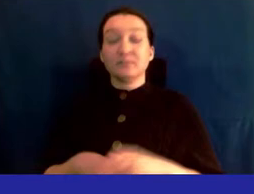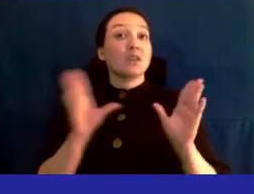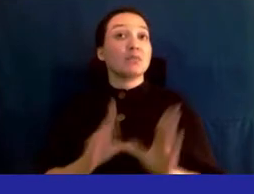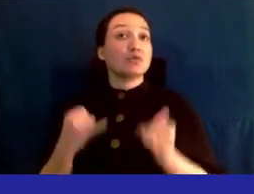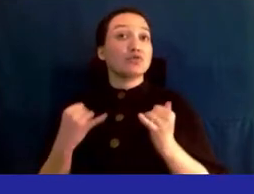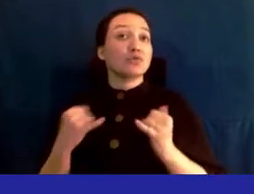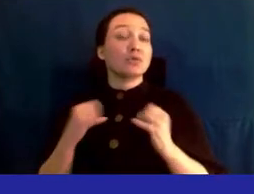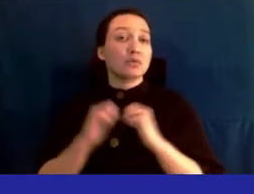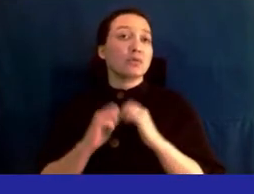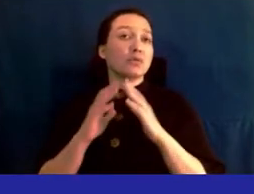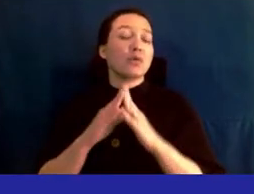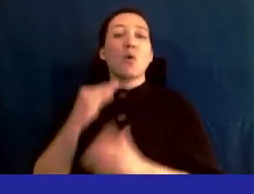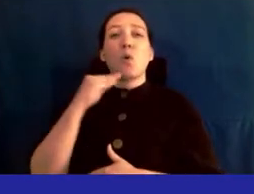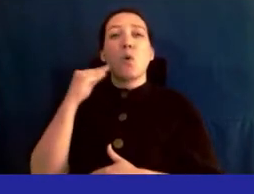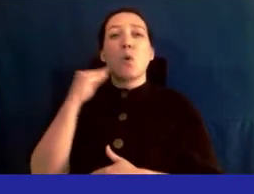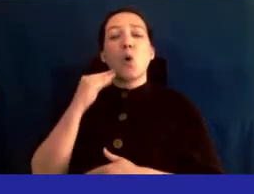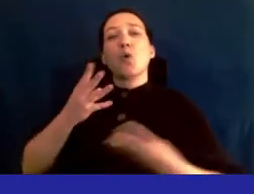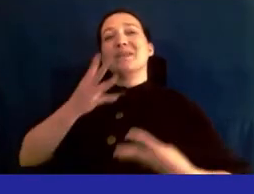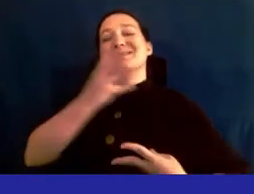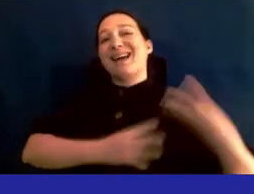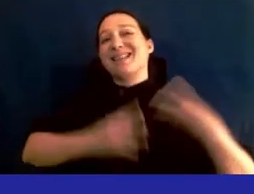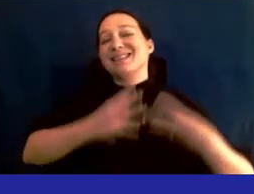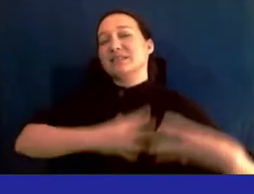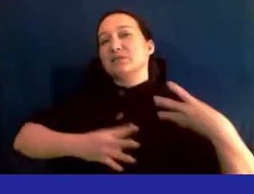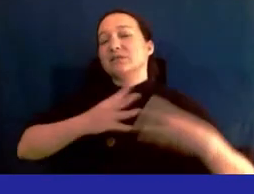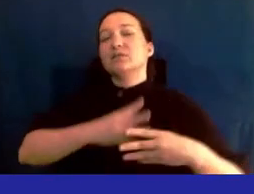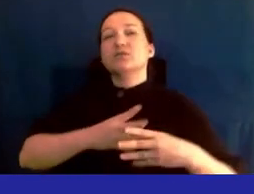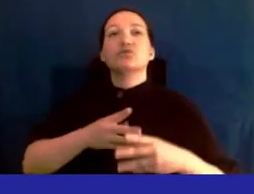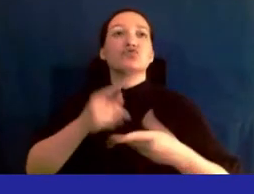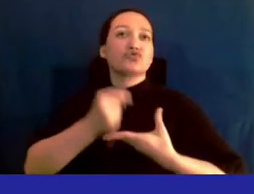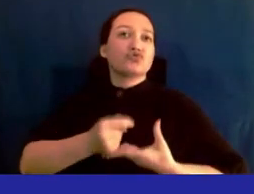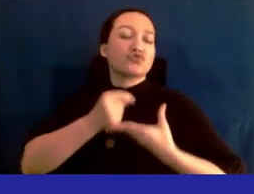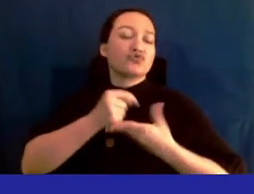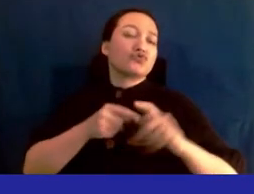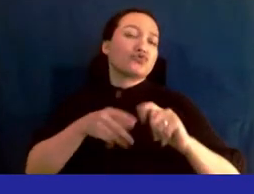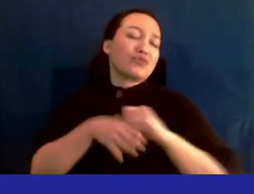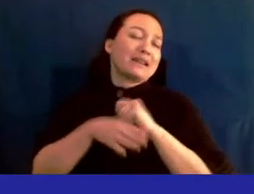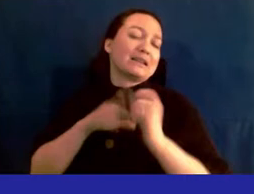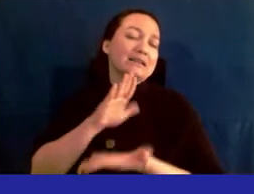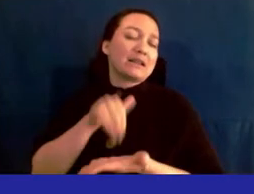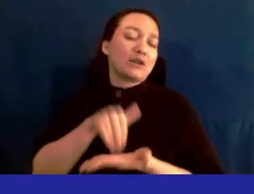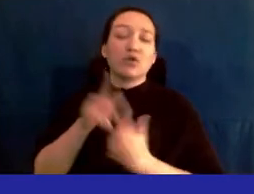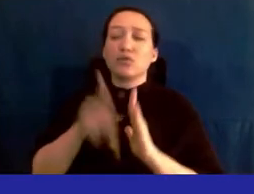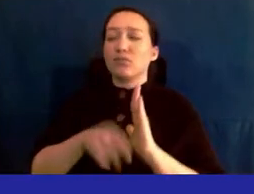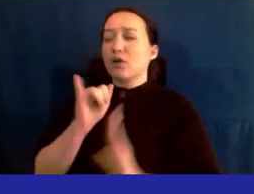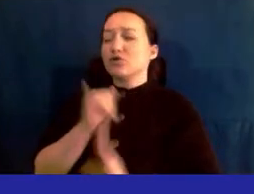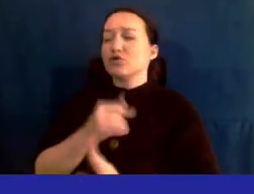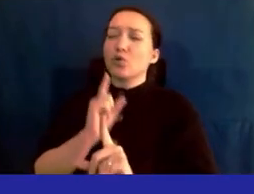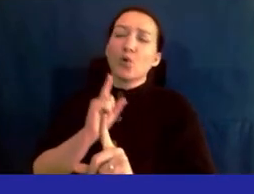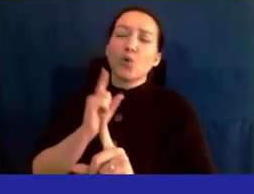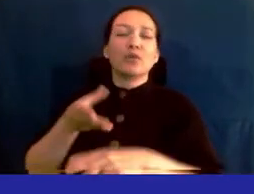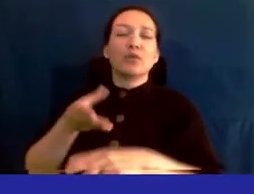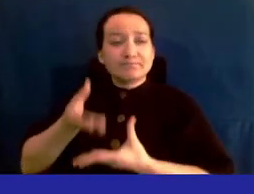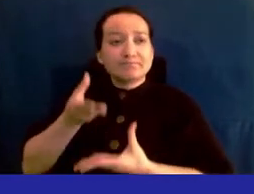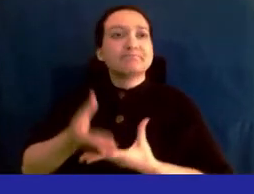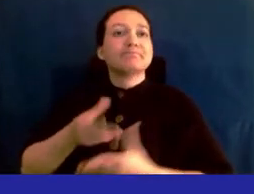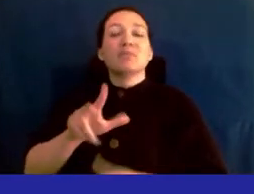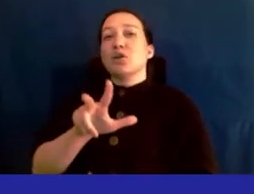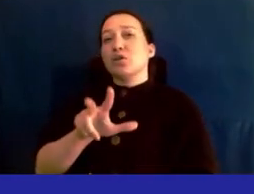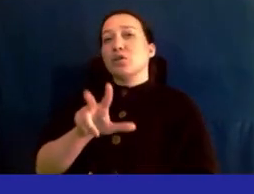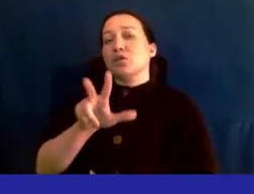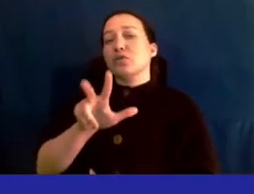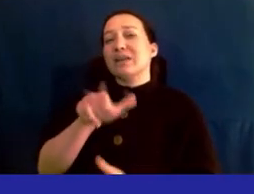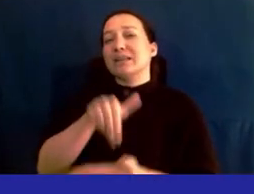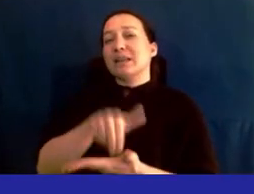to create a home dialysis training center in the end building this project aims to renovate the existing 3200